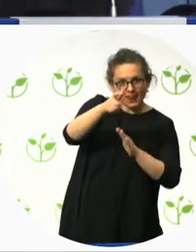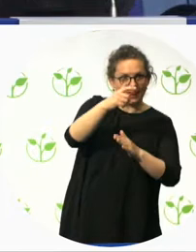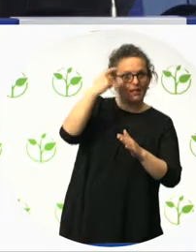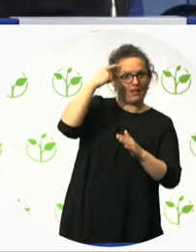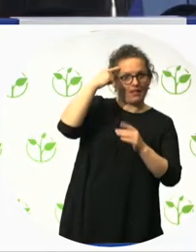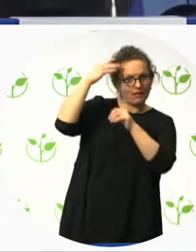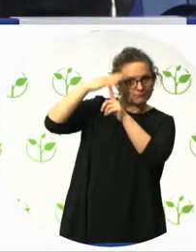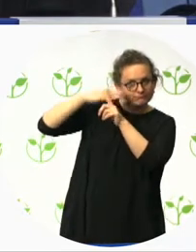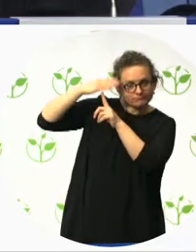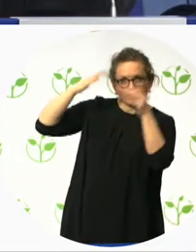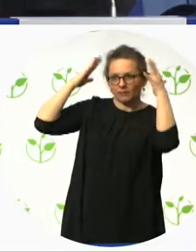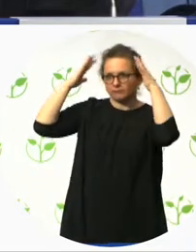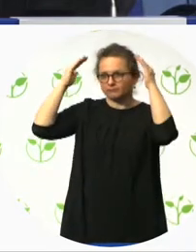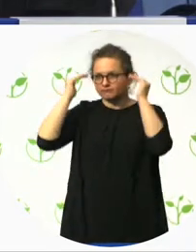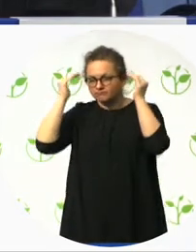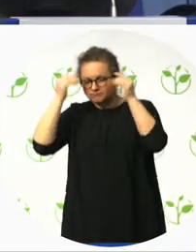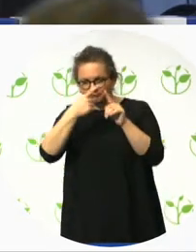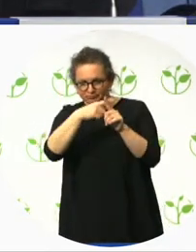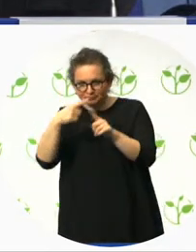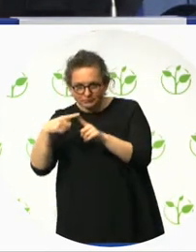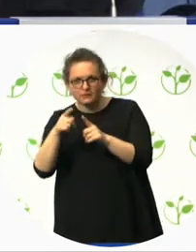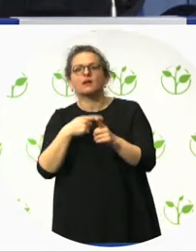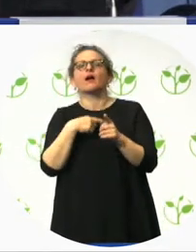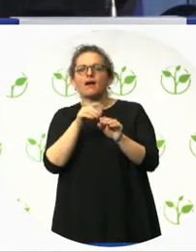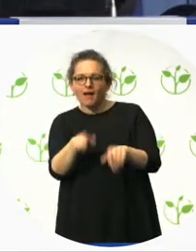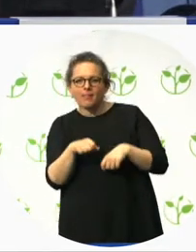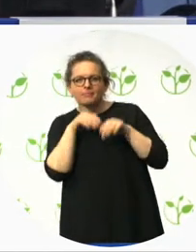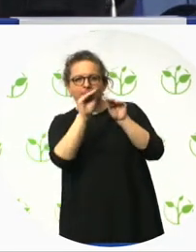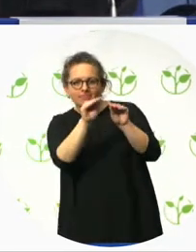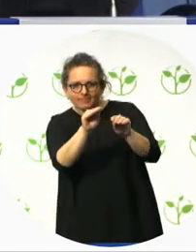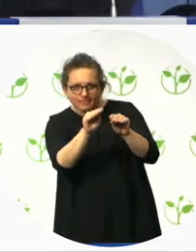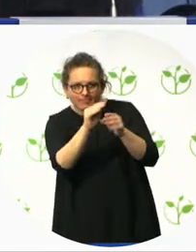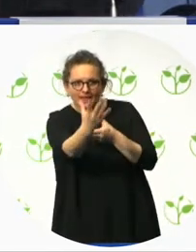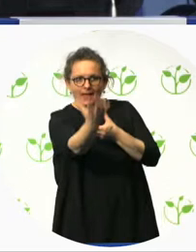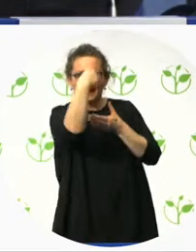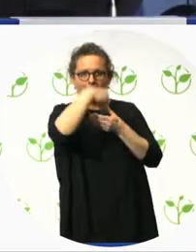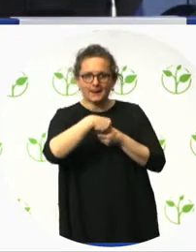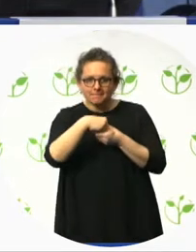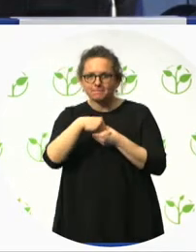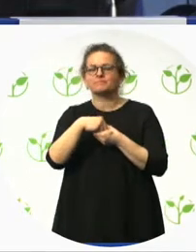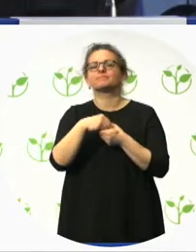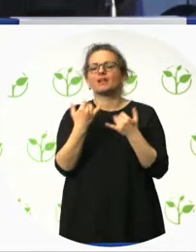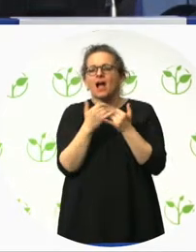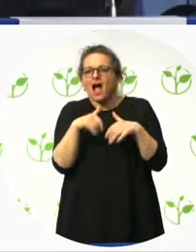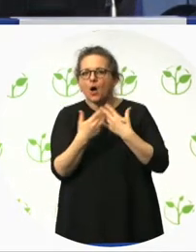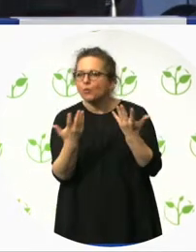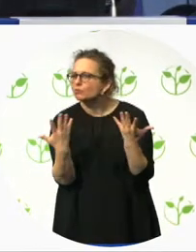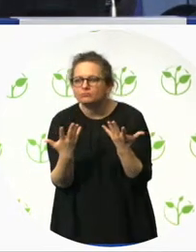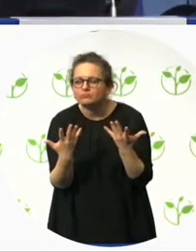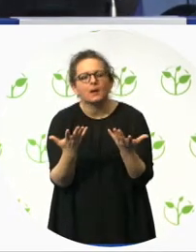shops as part of their training. And now one of them is